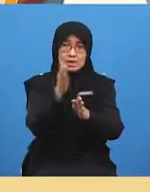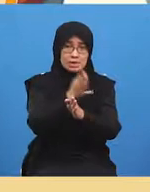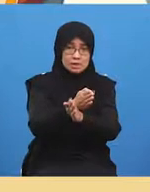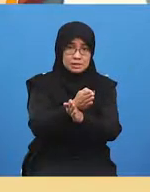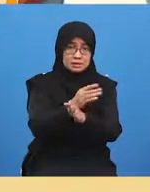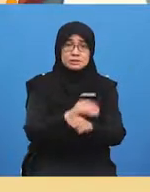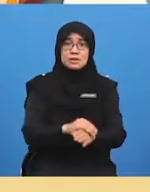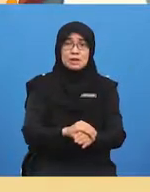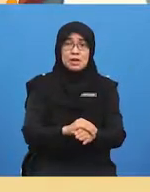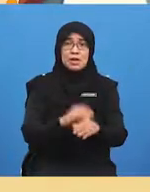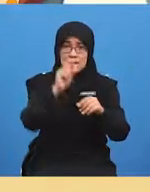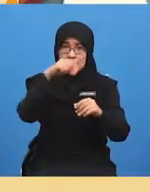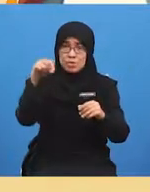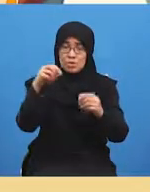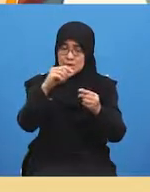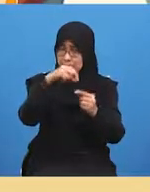in your logbook